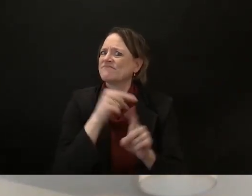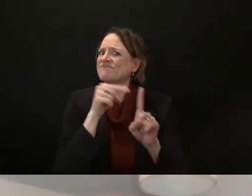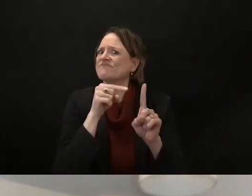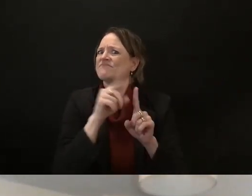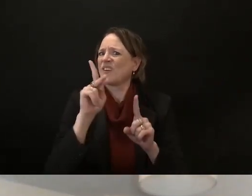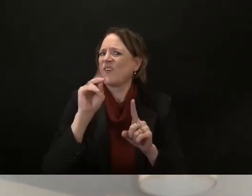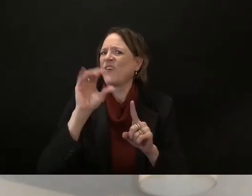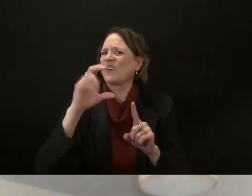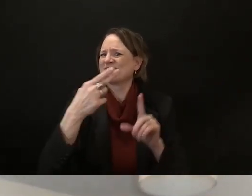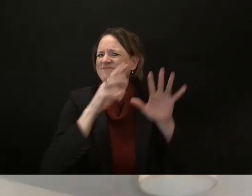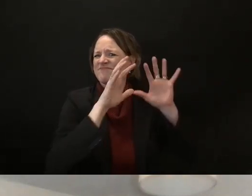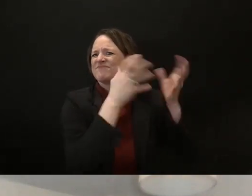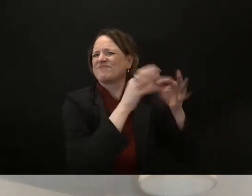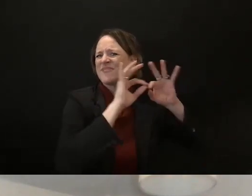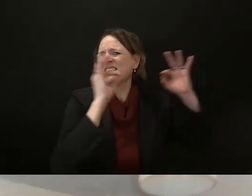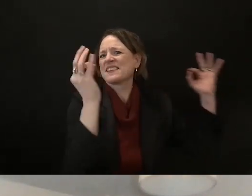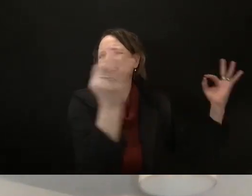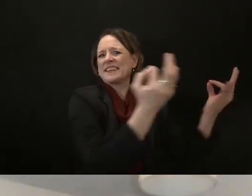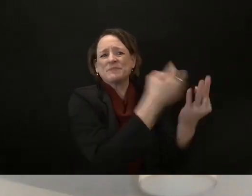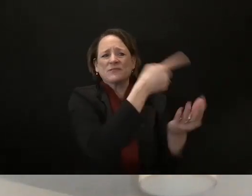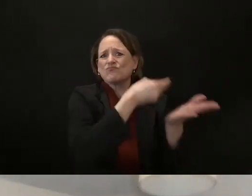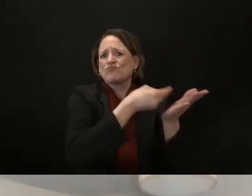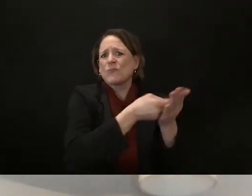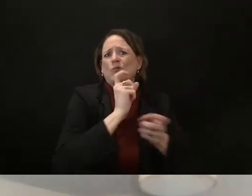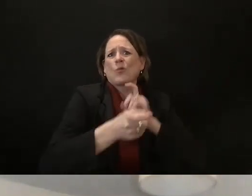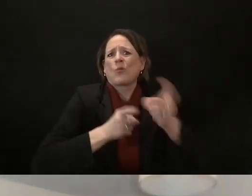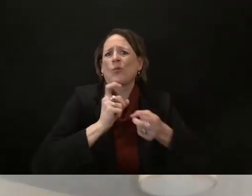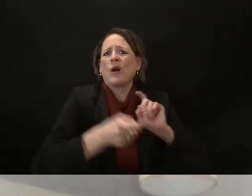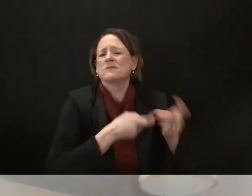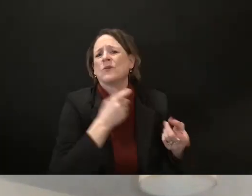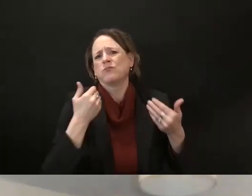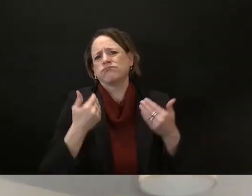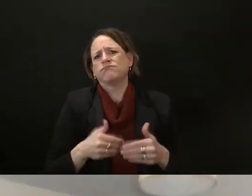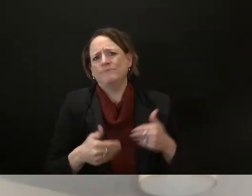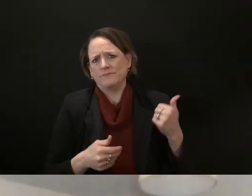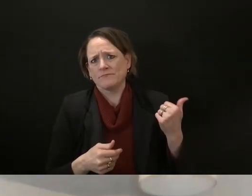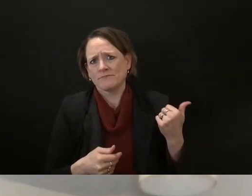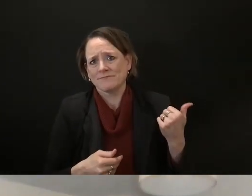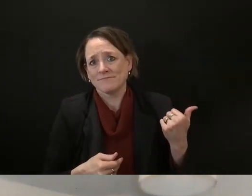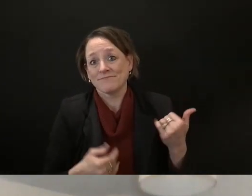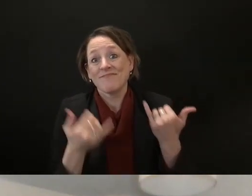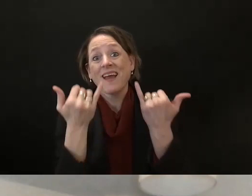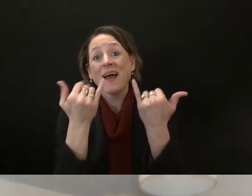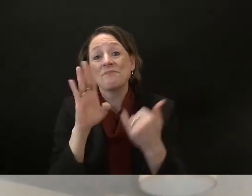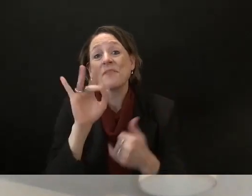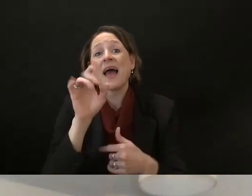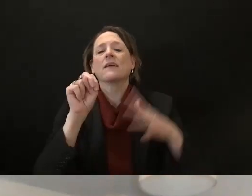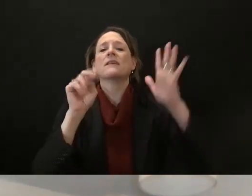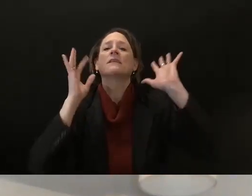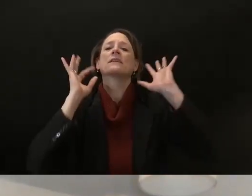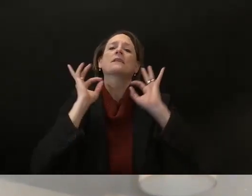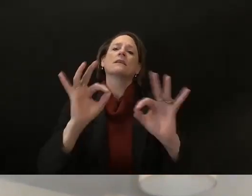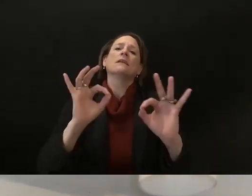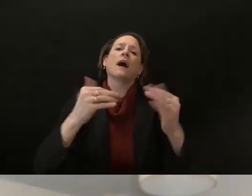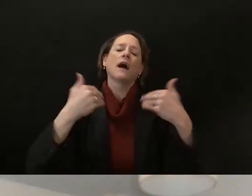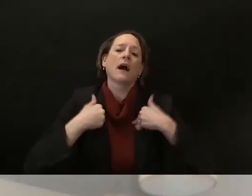but that that's a huge upgrade and and even you know uh things like